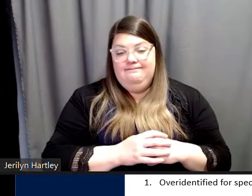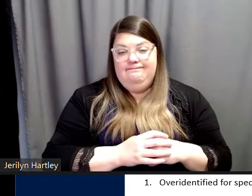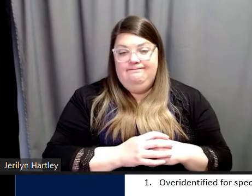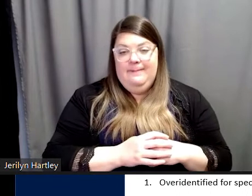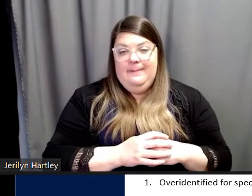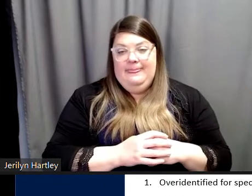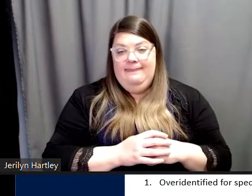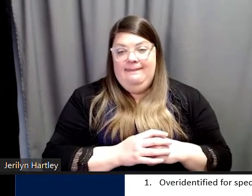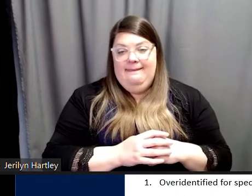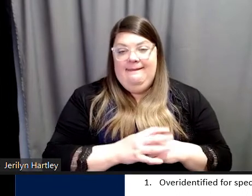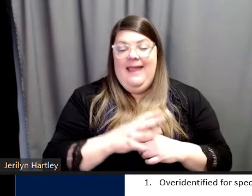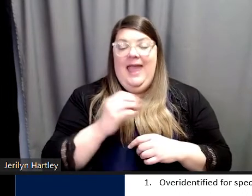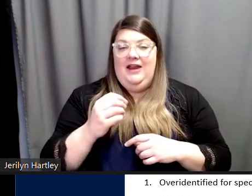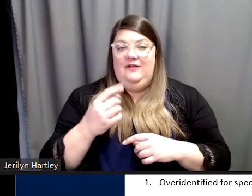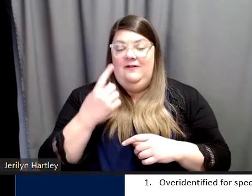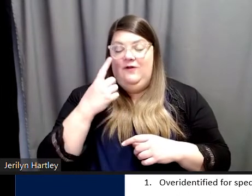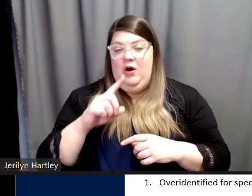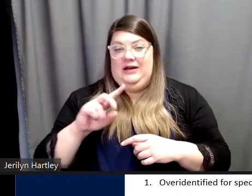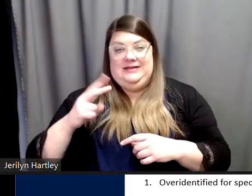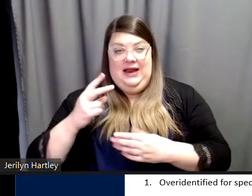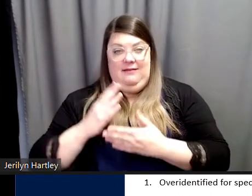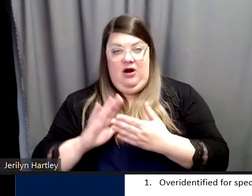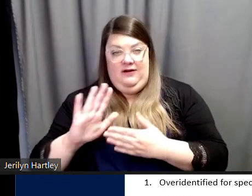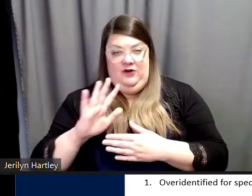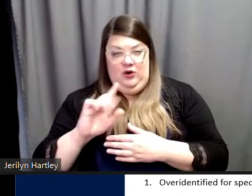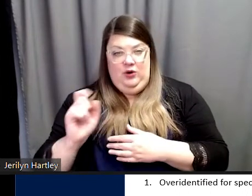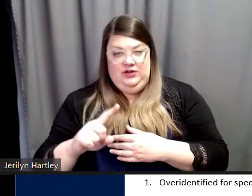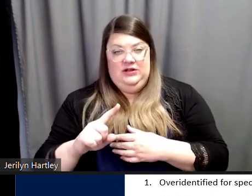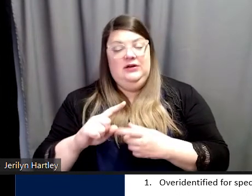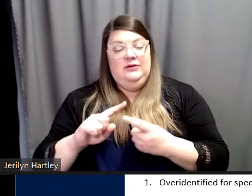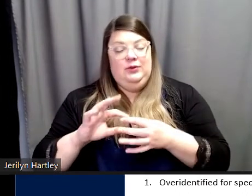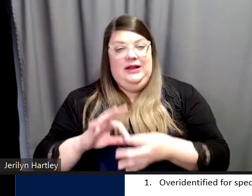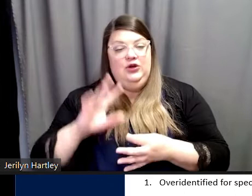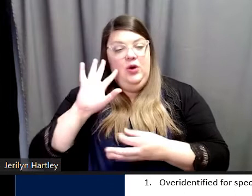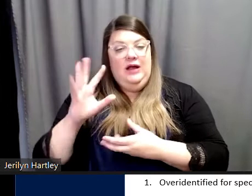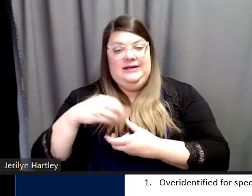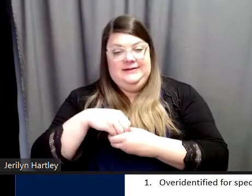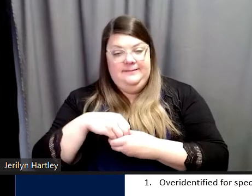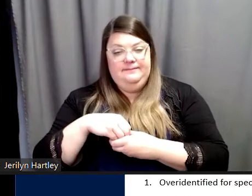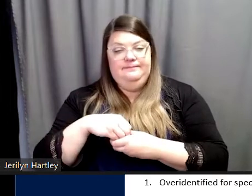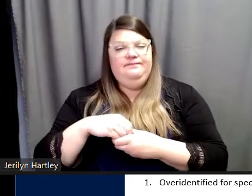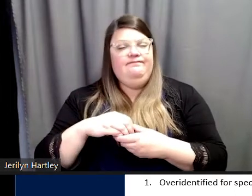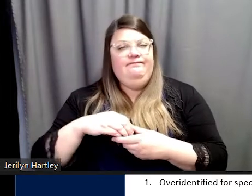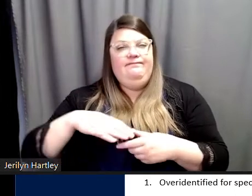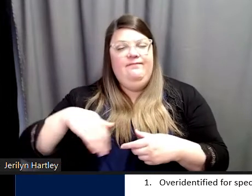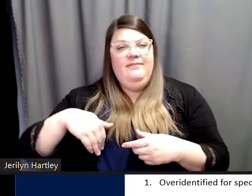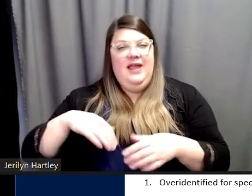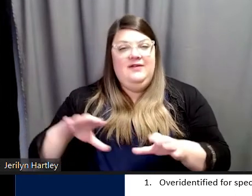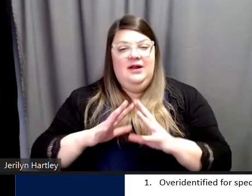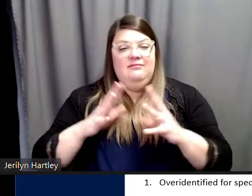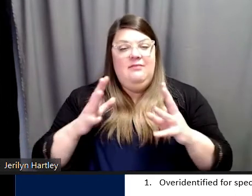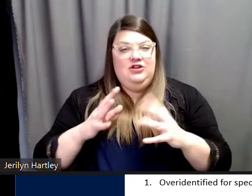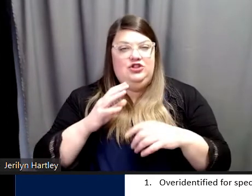And for the second portion in the autism, I haven't done much